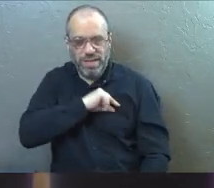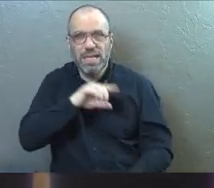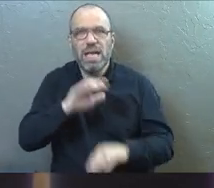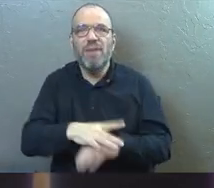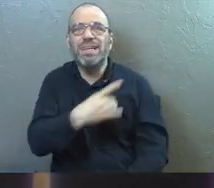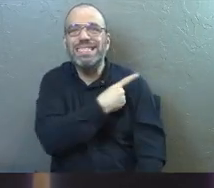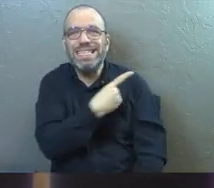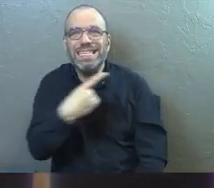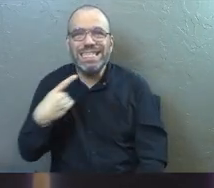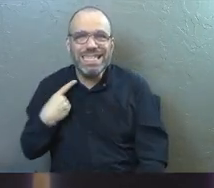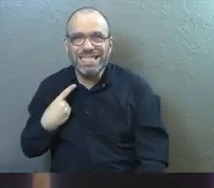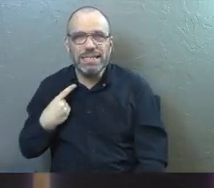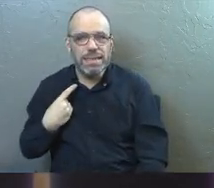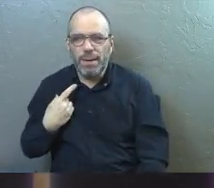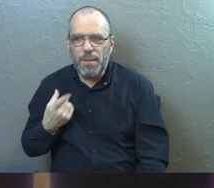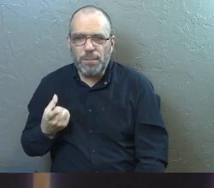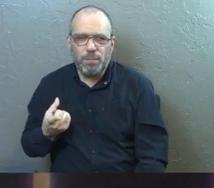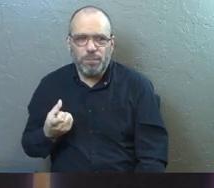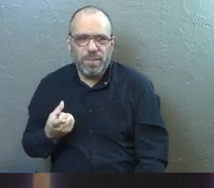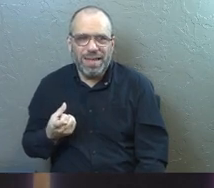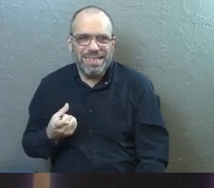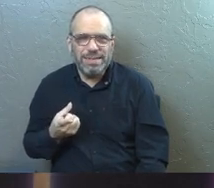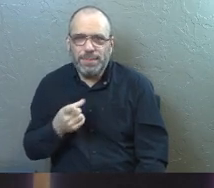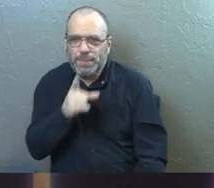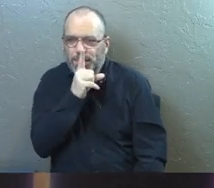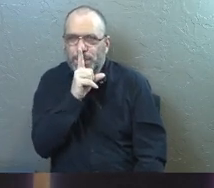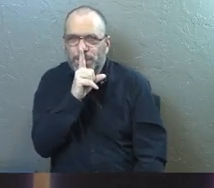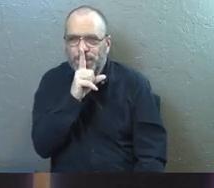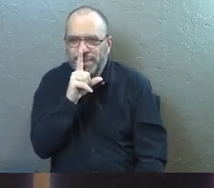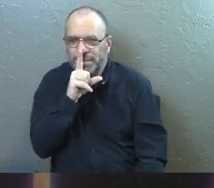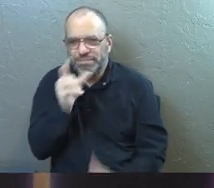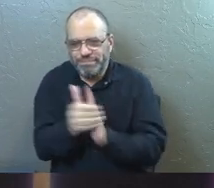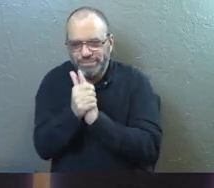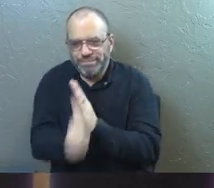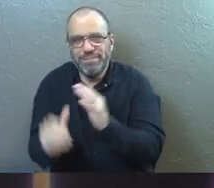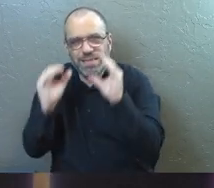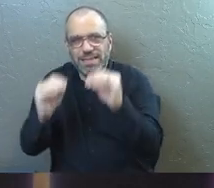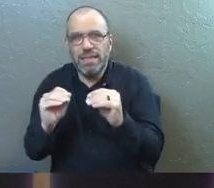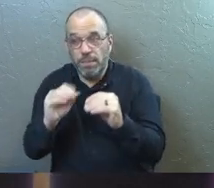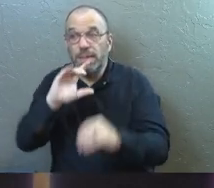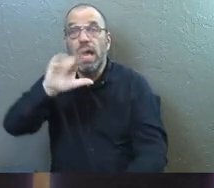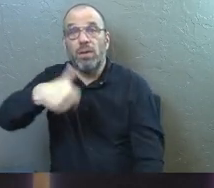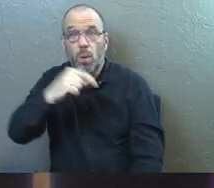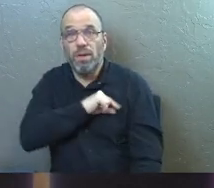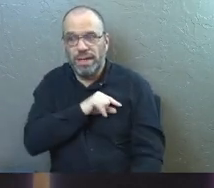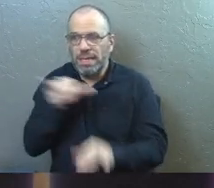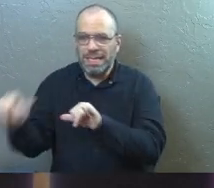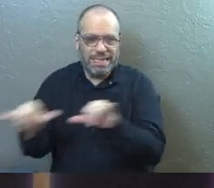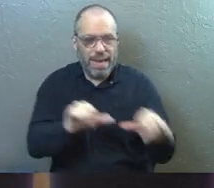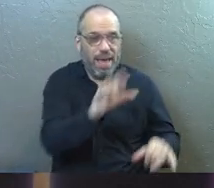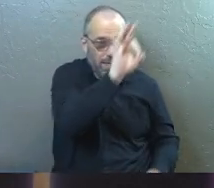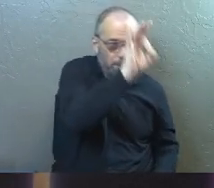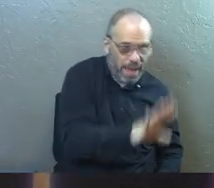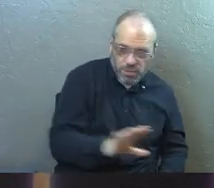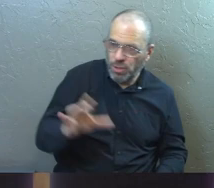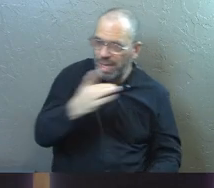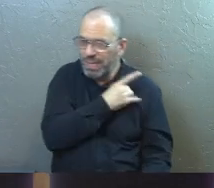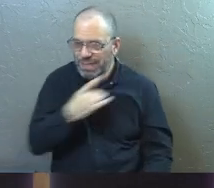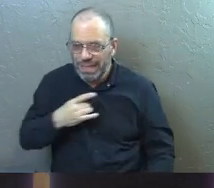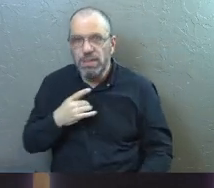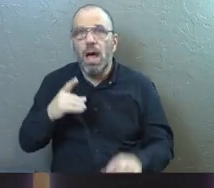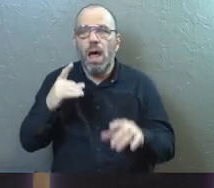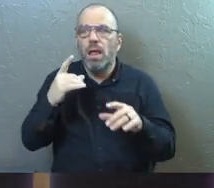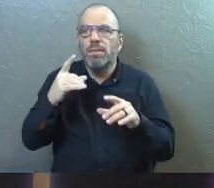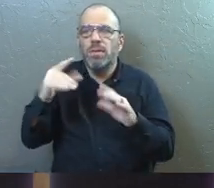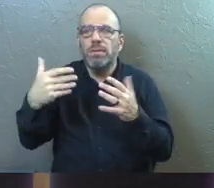of deacons and they're not noted that they're apt to teach necessarily but all the other qualifications are the same thing. The New Testament word is